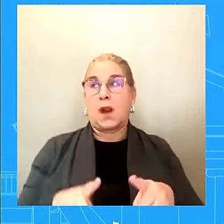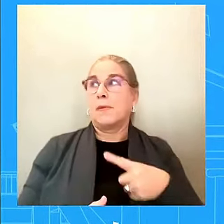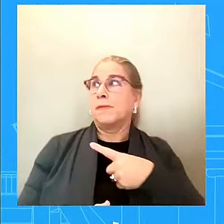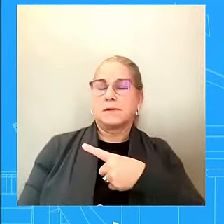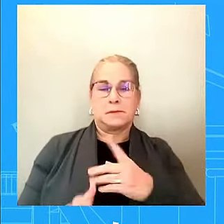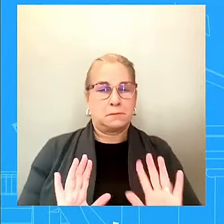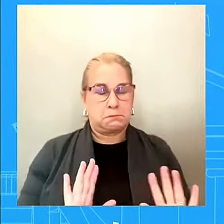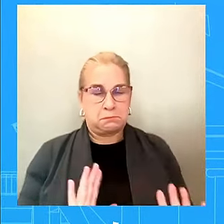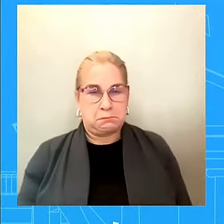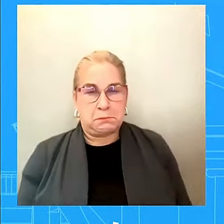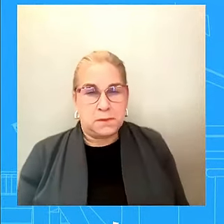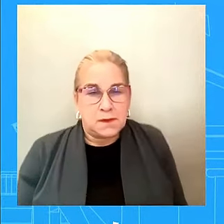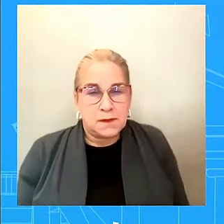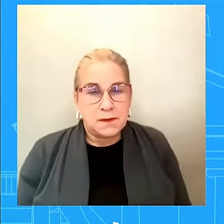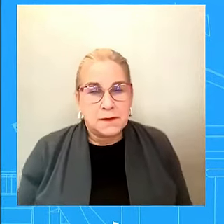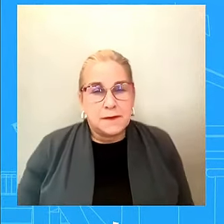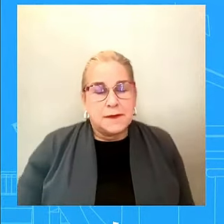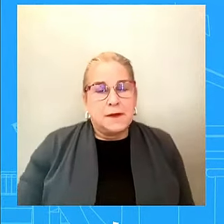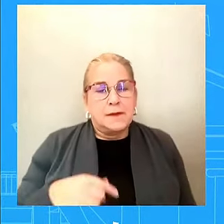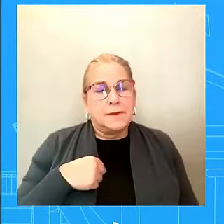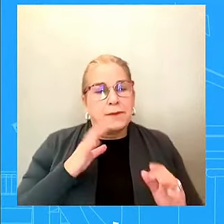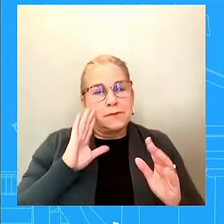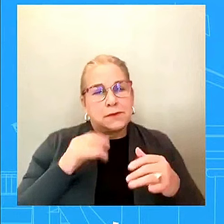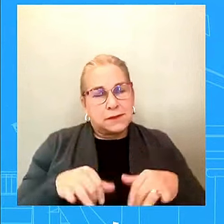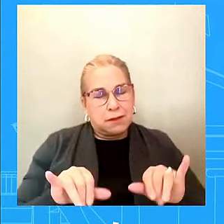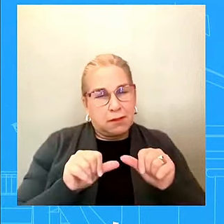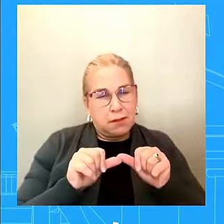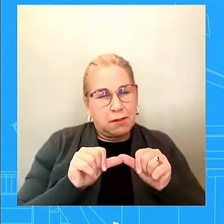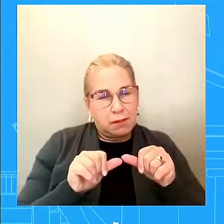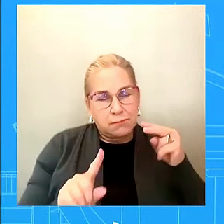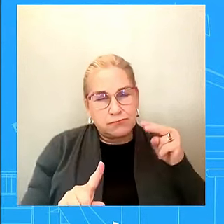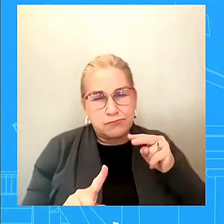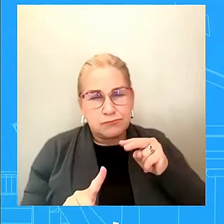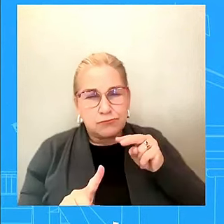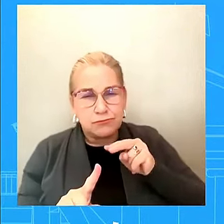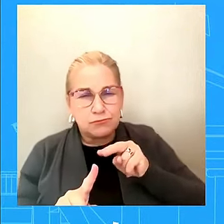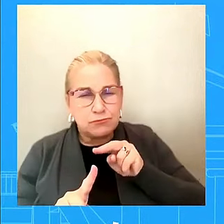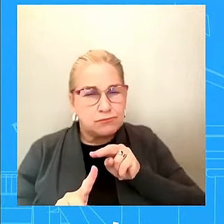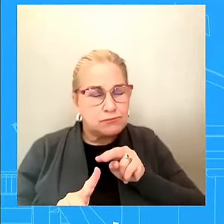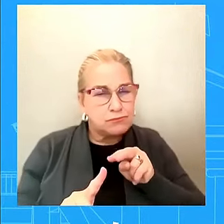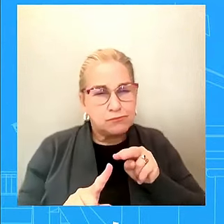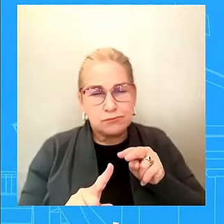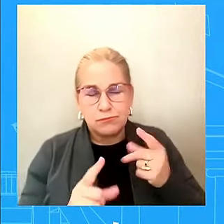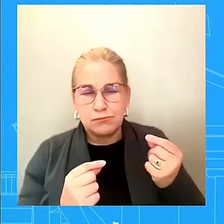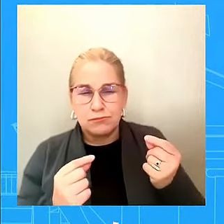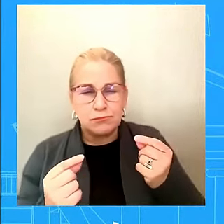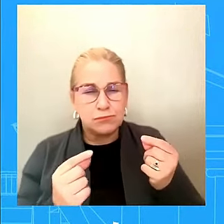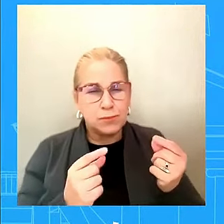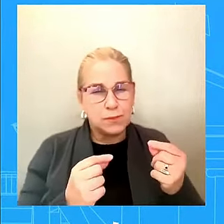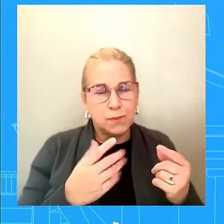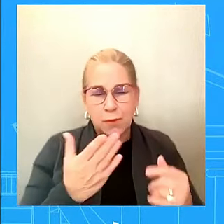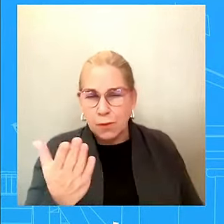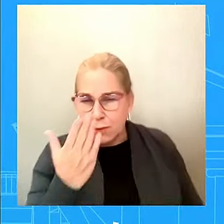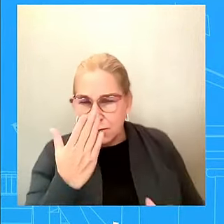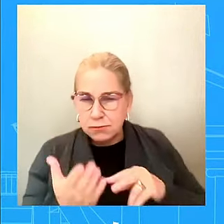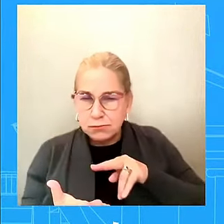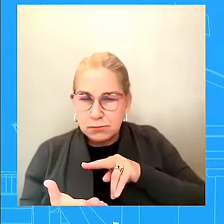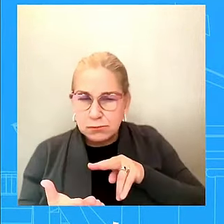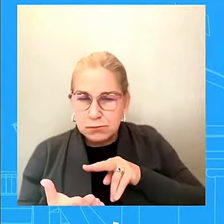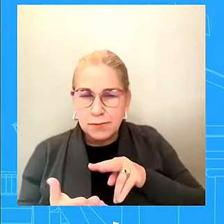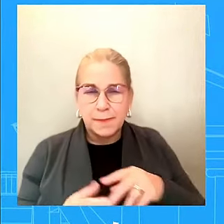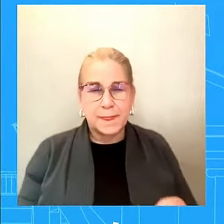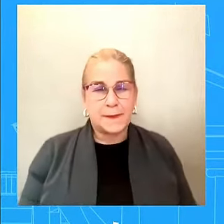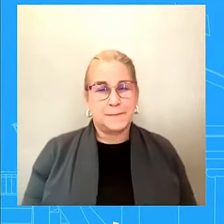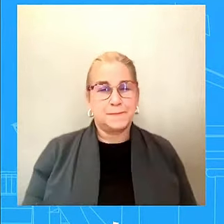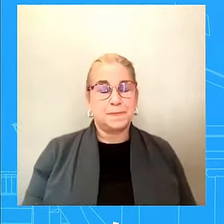monitor, watch closely, uh, and certainly, uh, be in coordination with our South Korean allies. Uh,